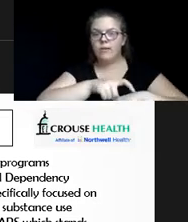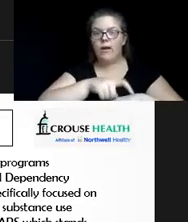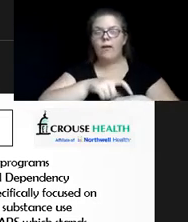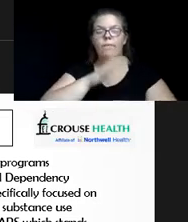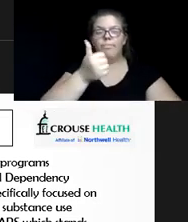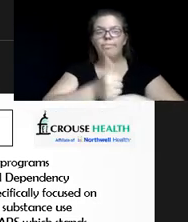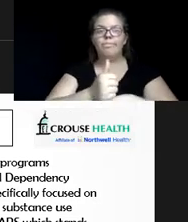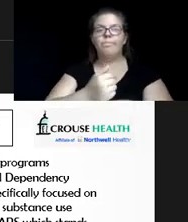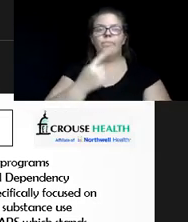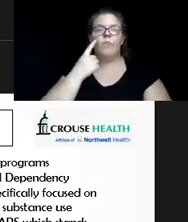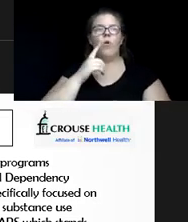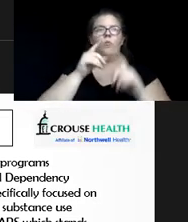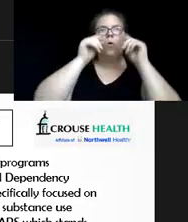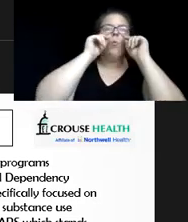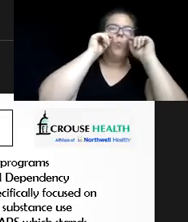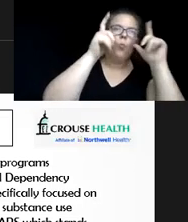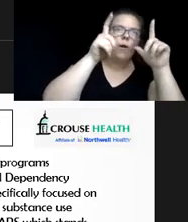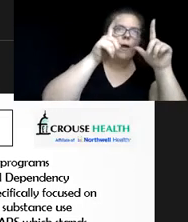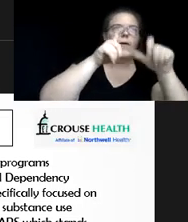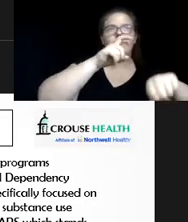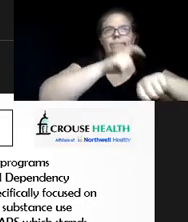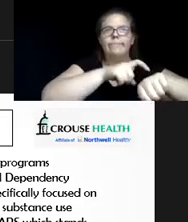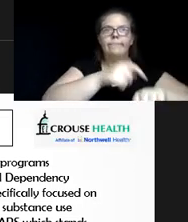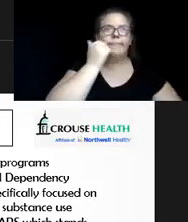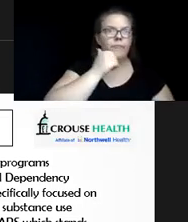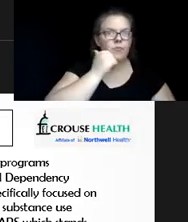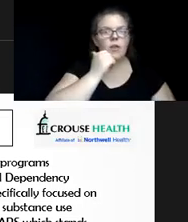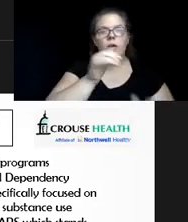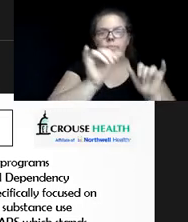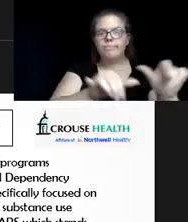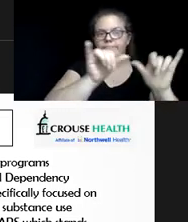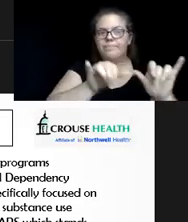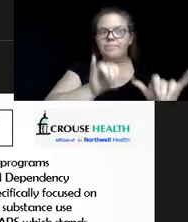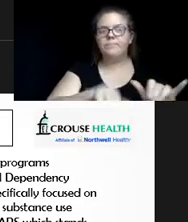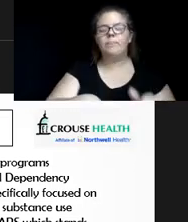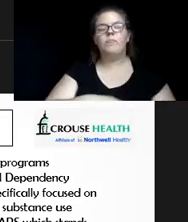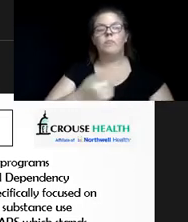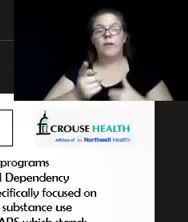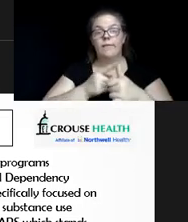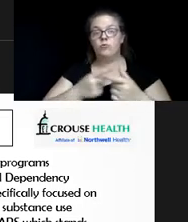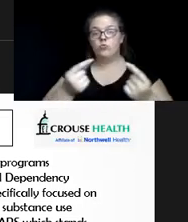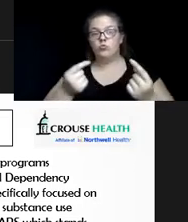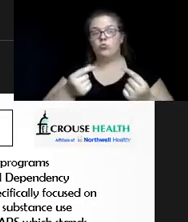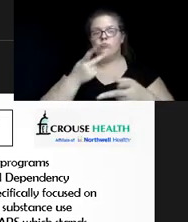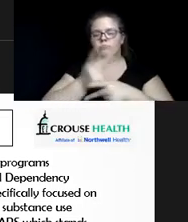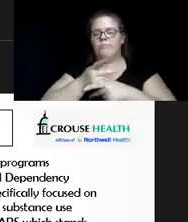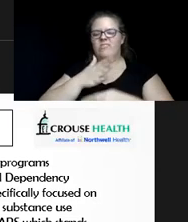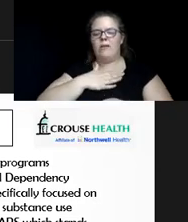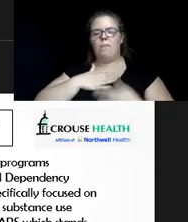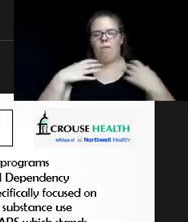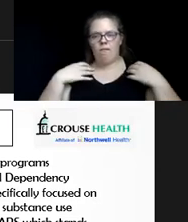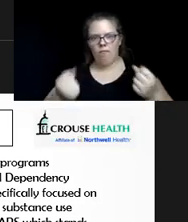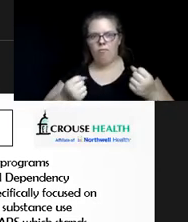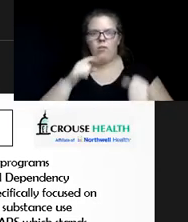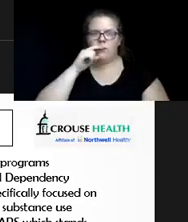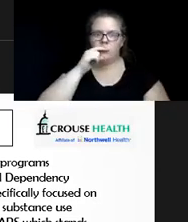I'm going to wake up at this time of the day every morning. mean, first of all, I'm going to take care of myself in terms of my hygiene, because